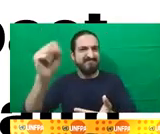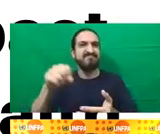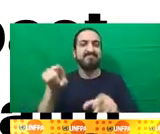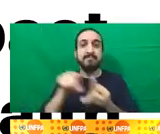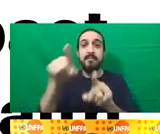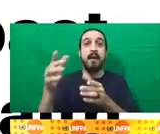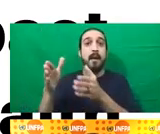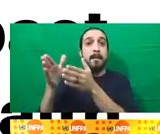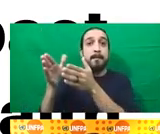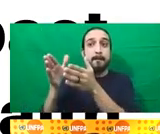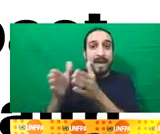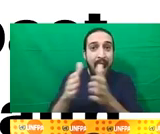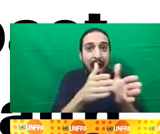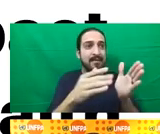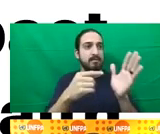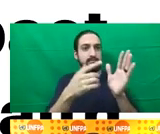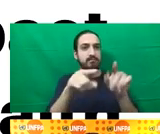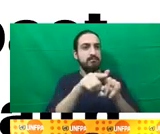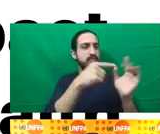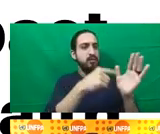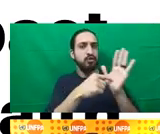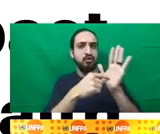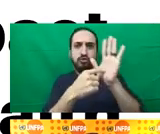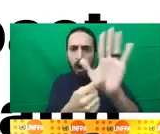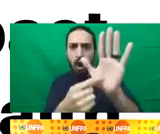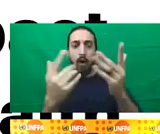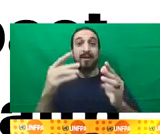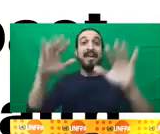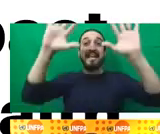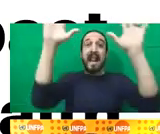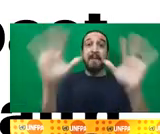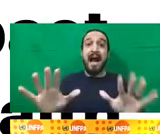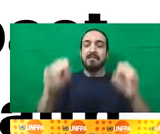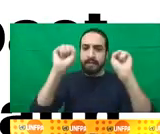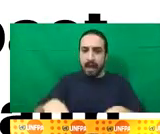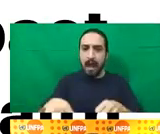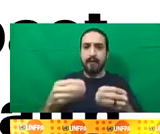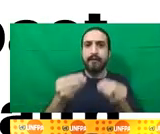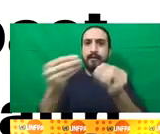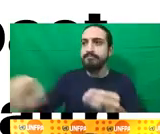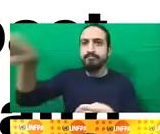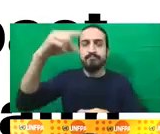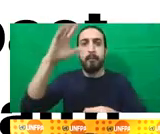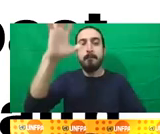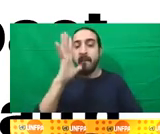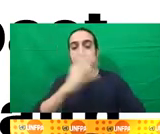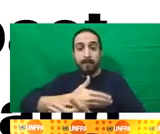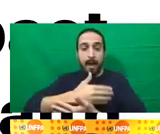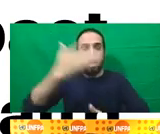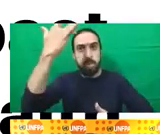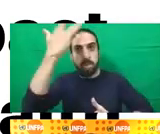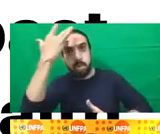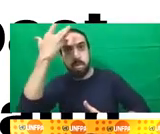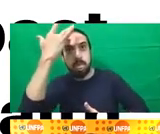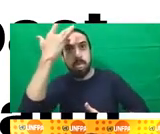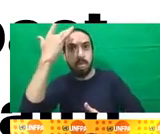impact on the patterns of back-to-board disease and on maternal health. And how climate change boasts inequality, inequity